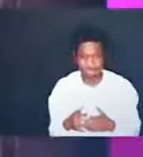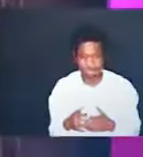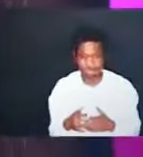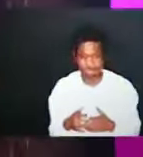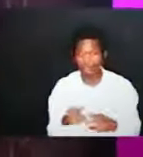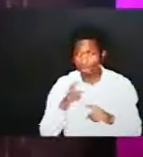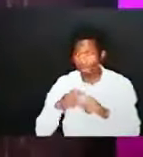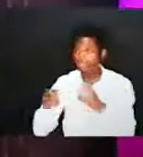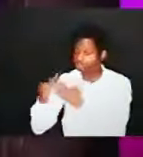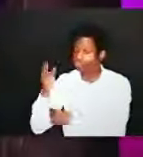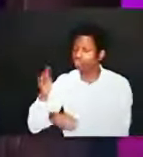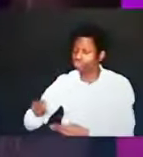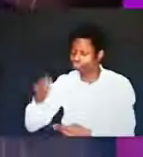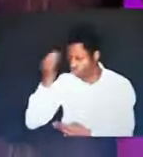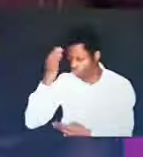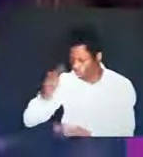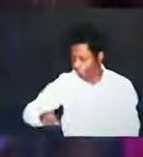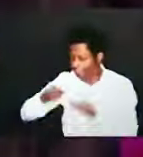for free